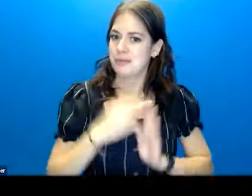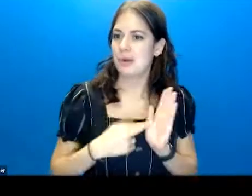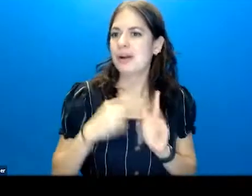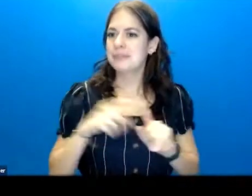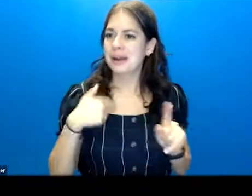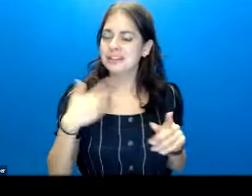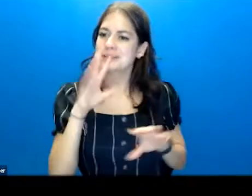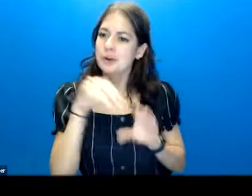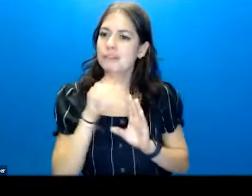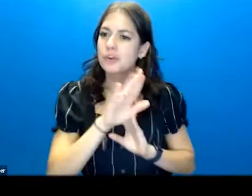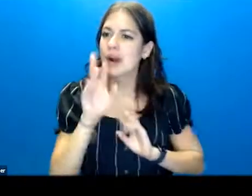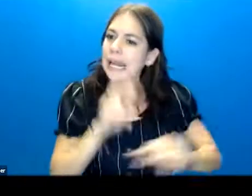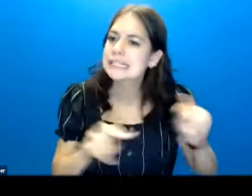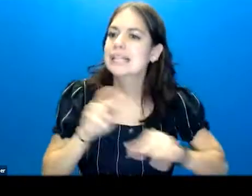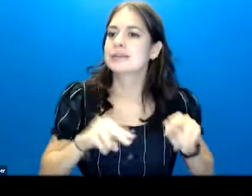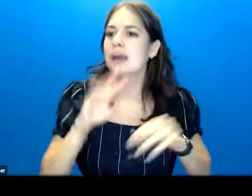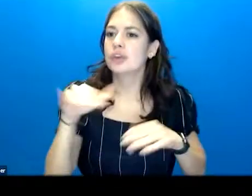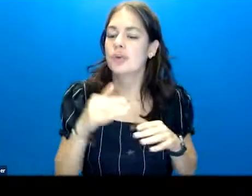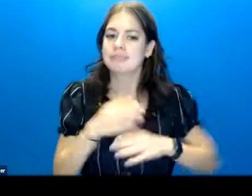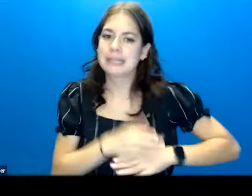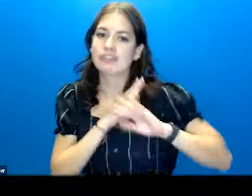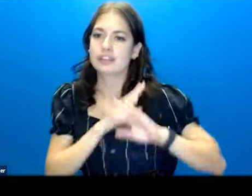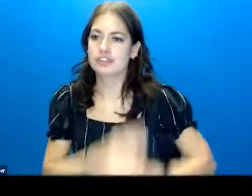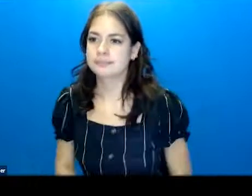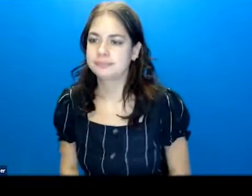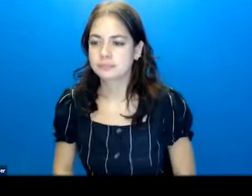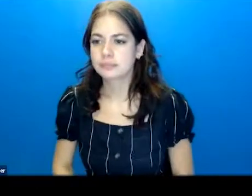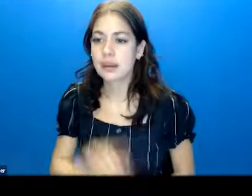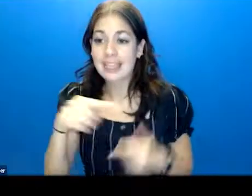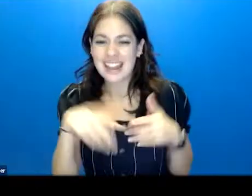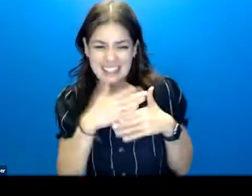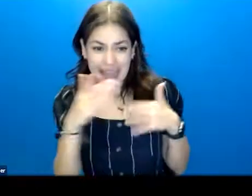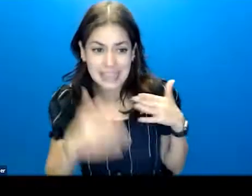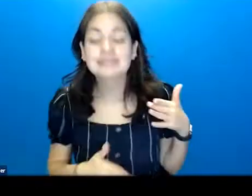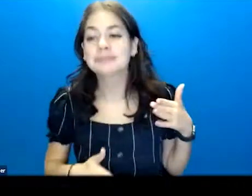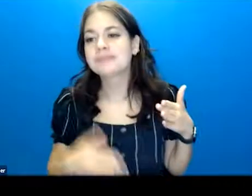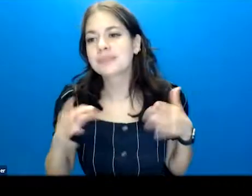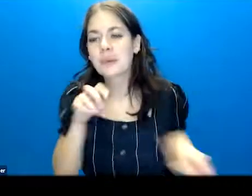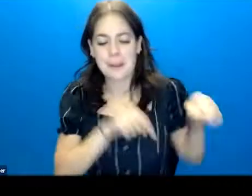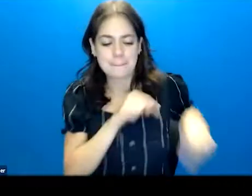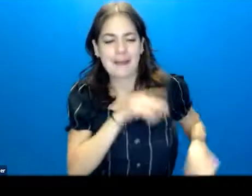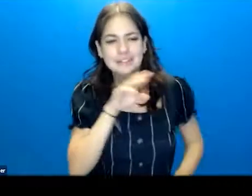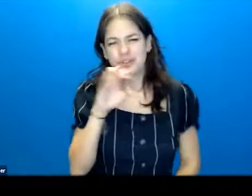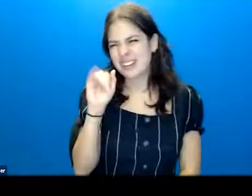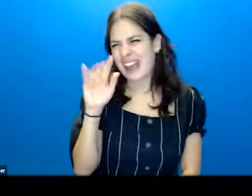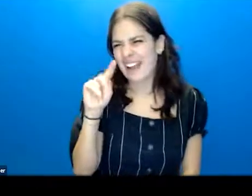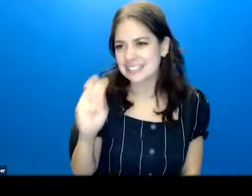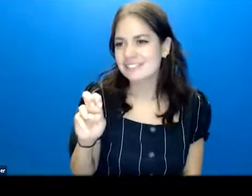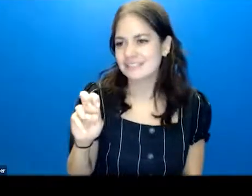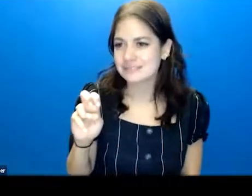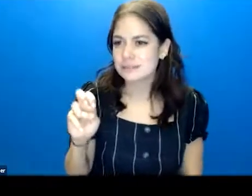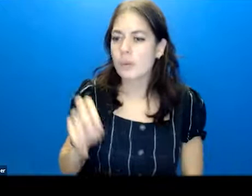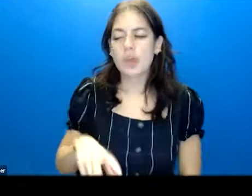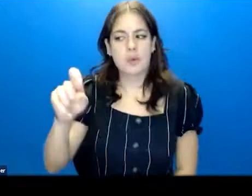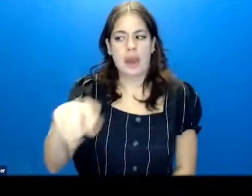about it as part of your assessment and your intervention. Okay. And then at the very end, we'll come back to reactive risk management. When you